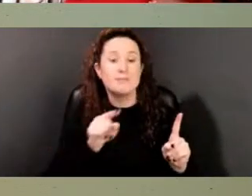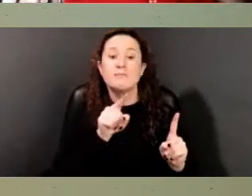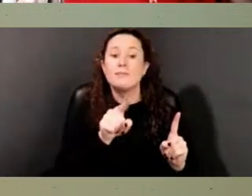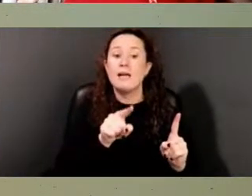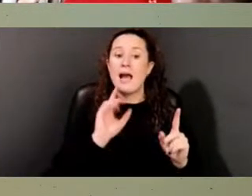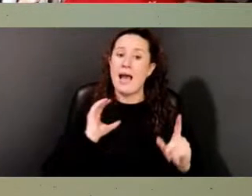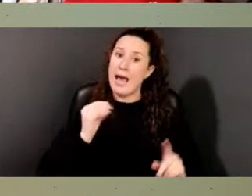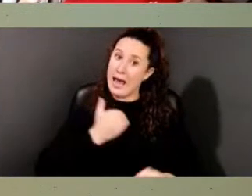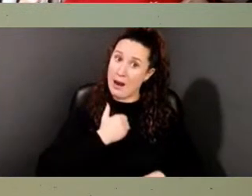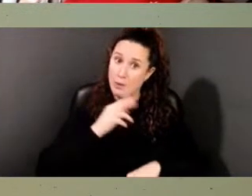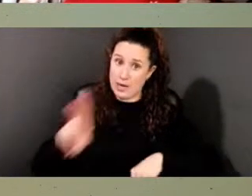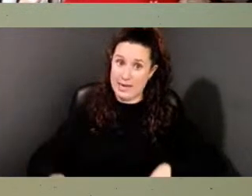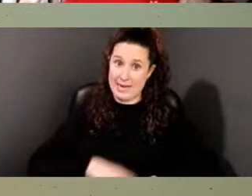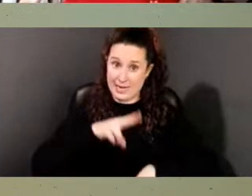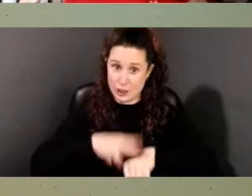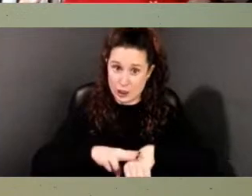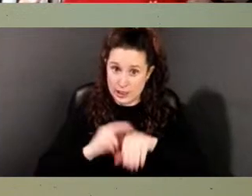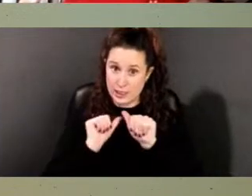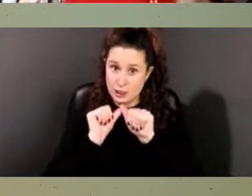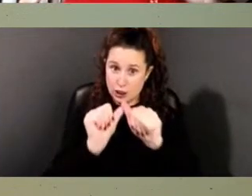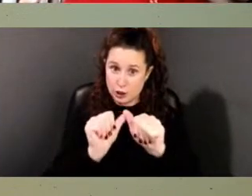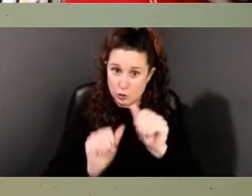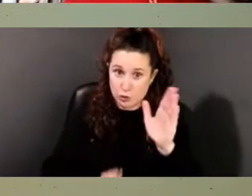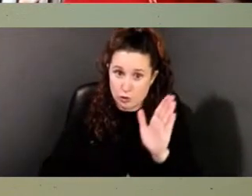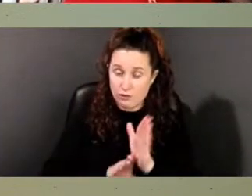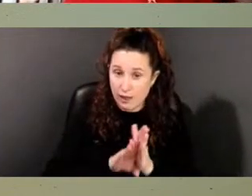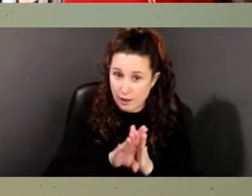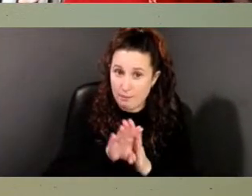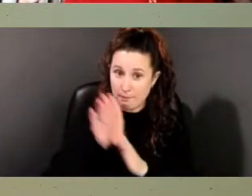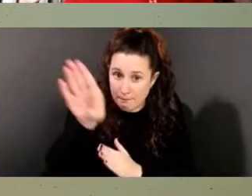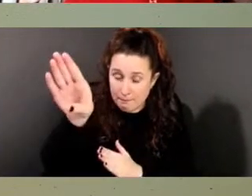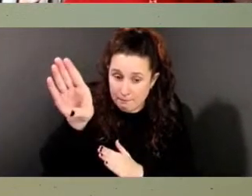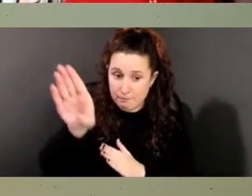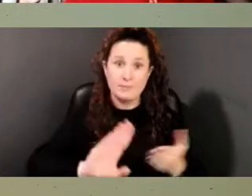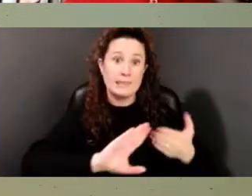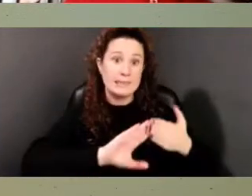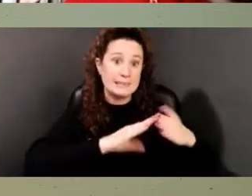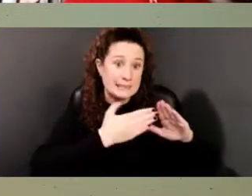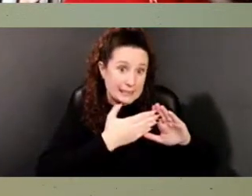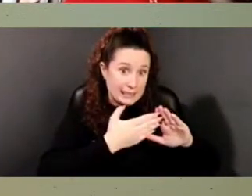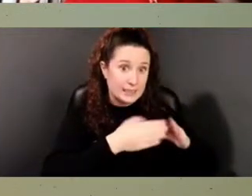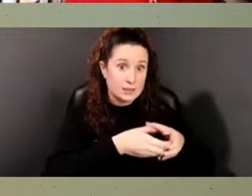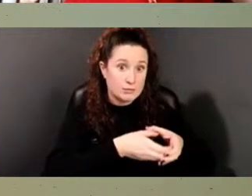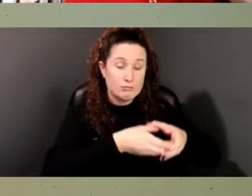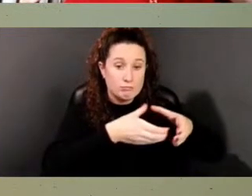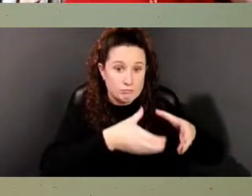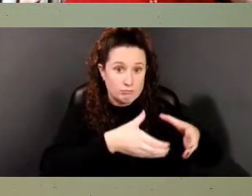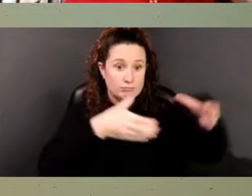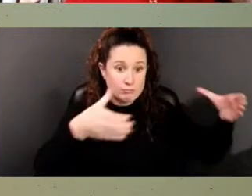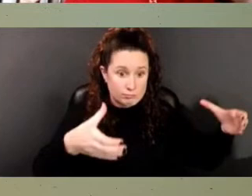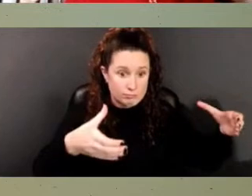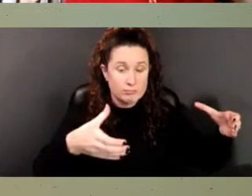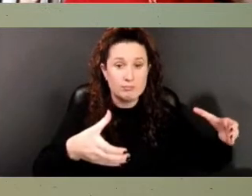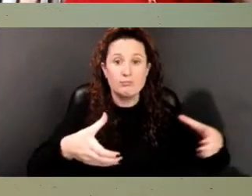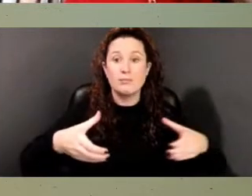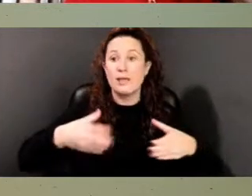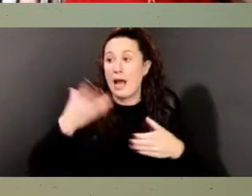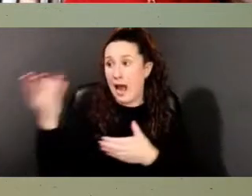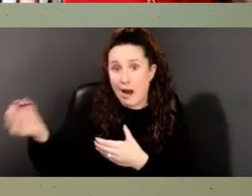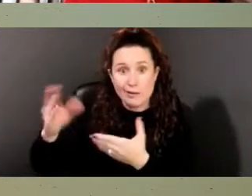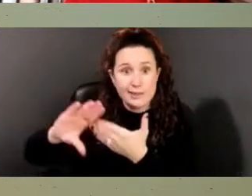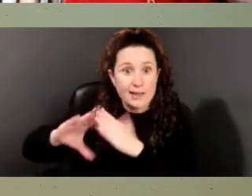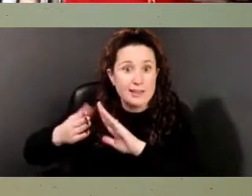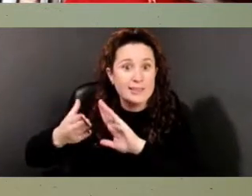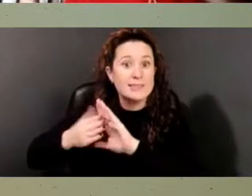nation developed, right, as cities grew, as suburbia, um, was,